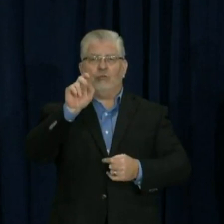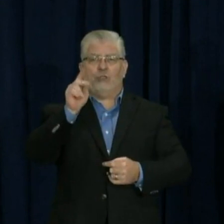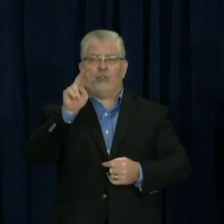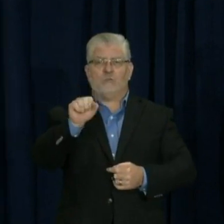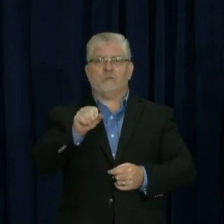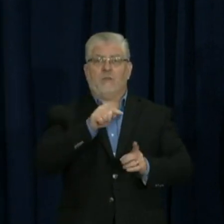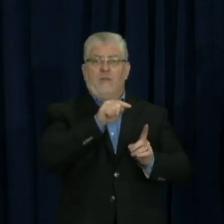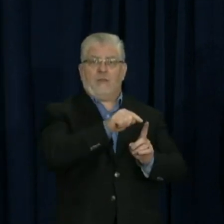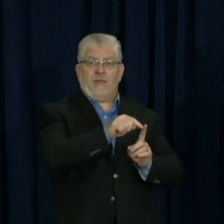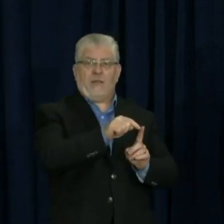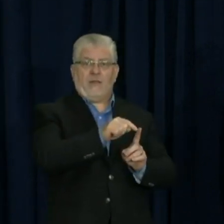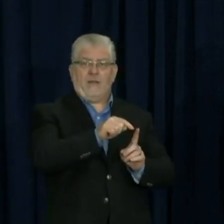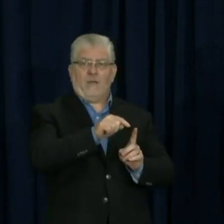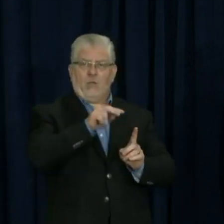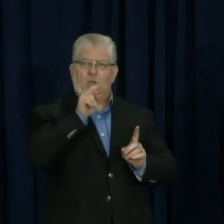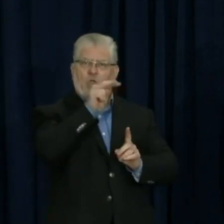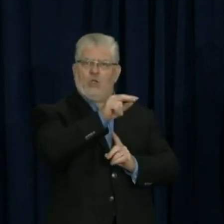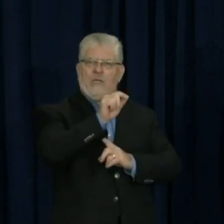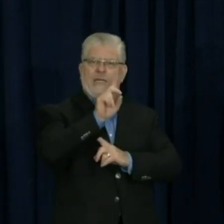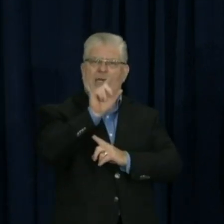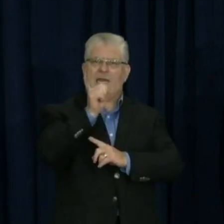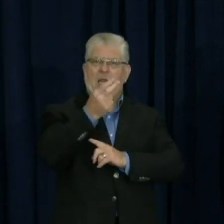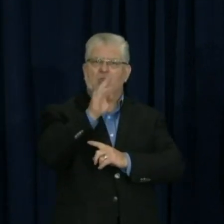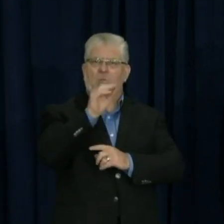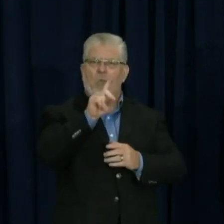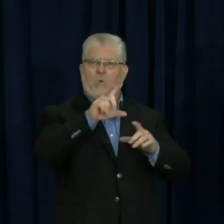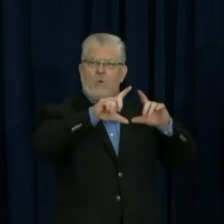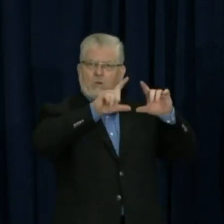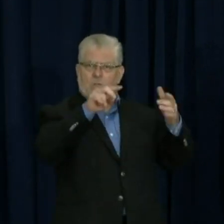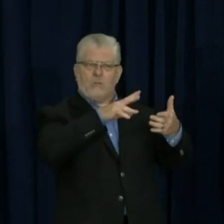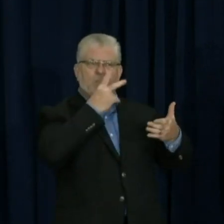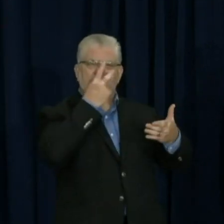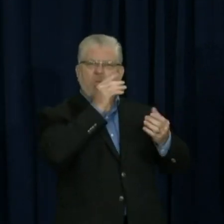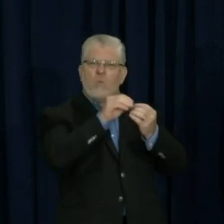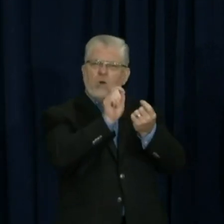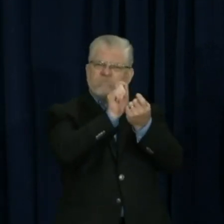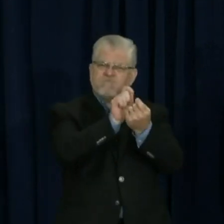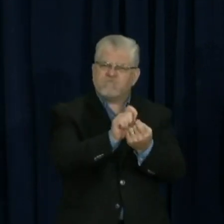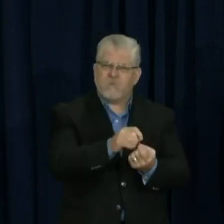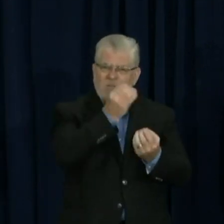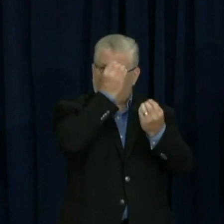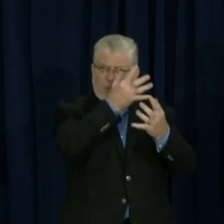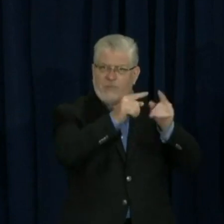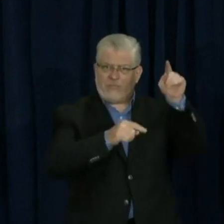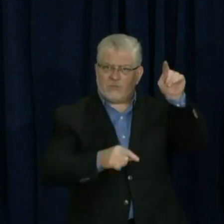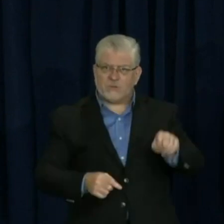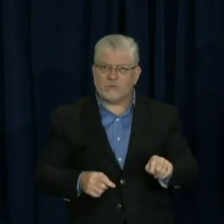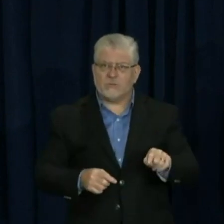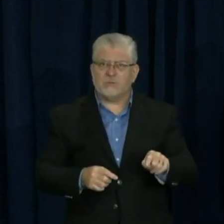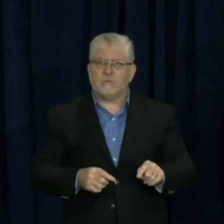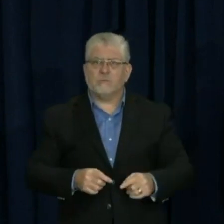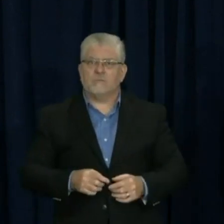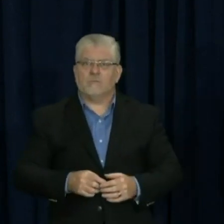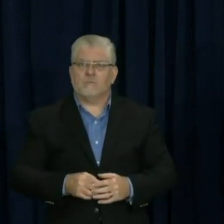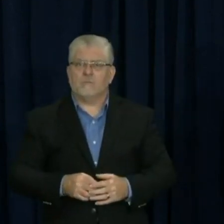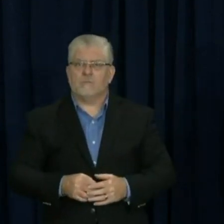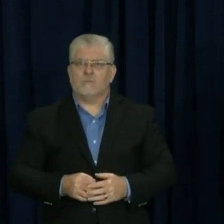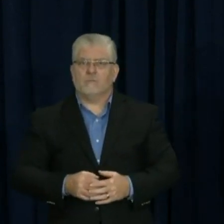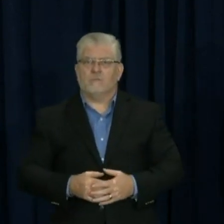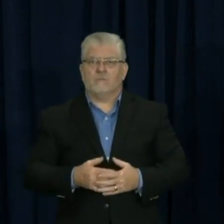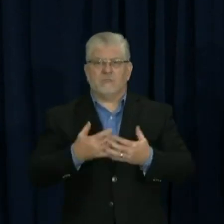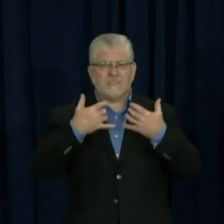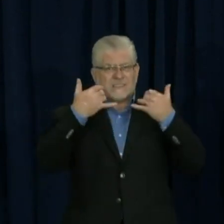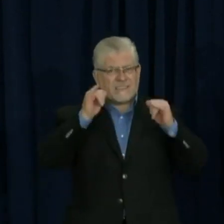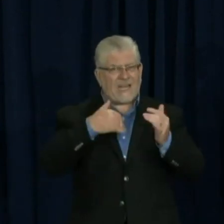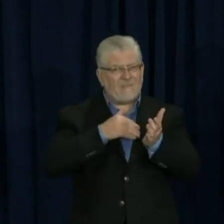– but there are still millions of ballots left to be counted. So the counties are working incredibly hard. You're going to